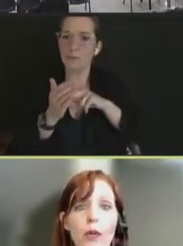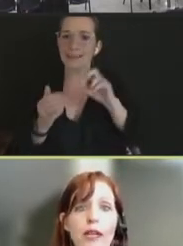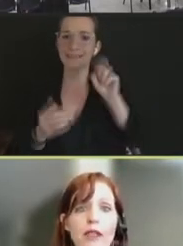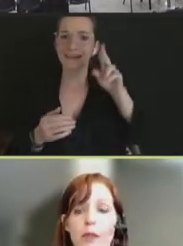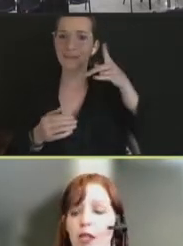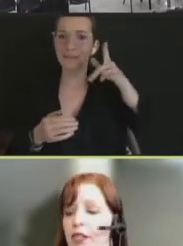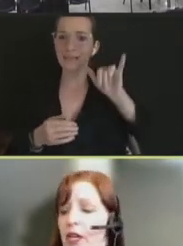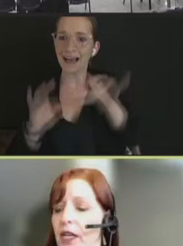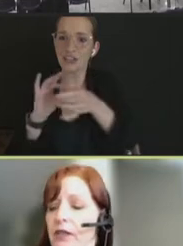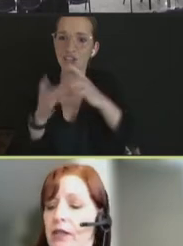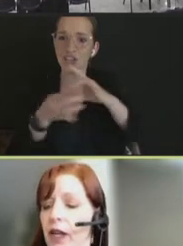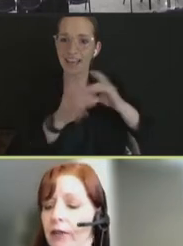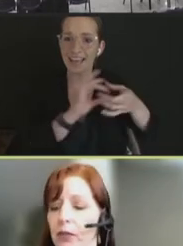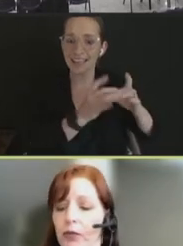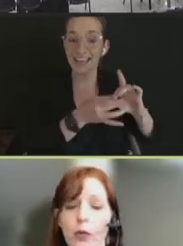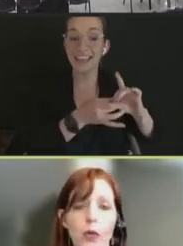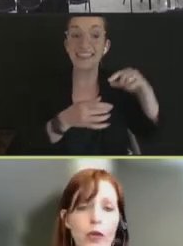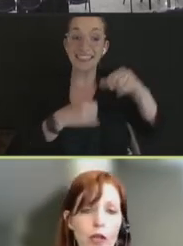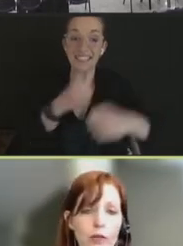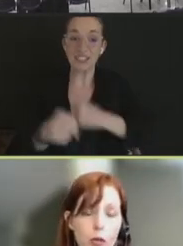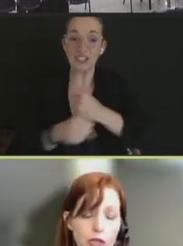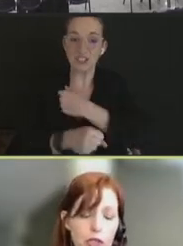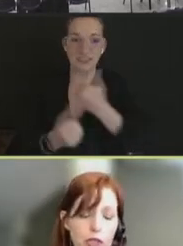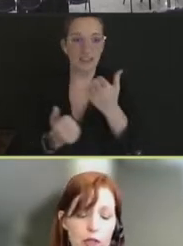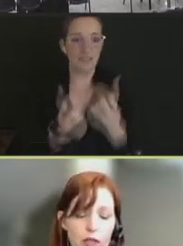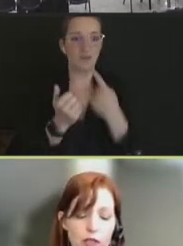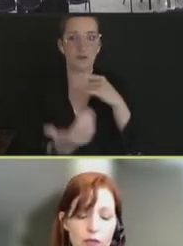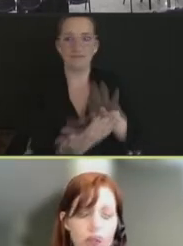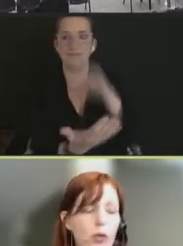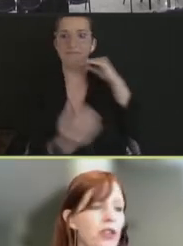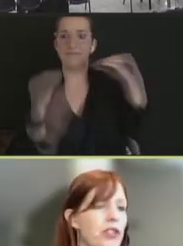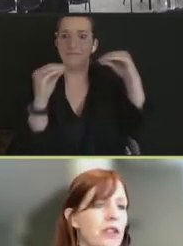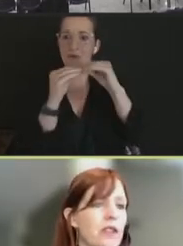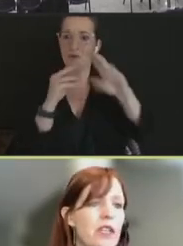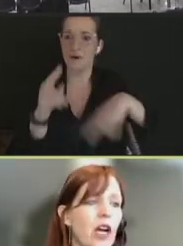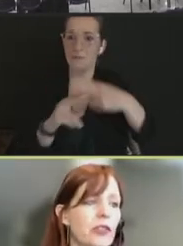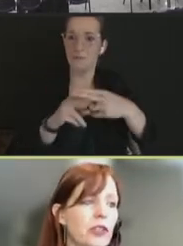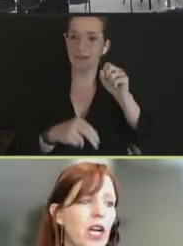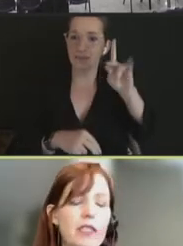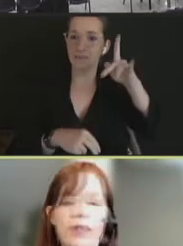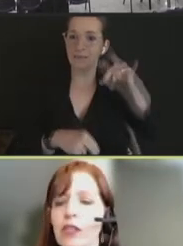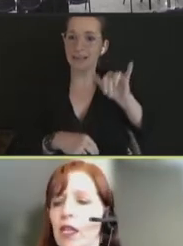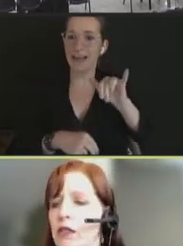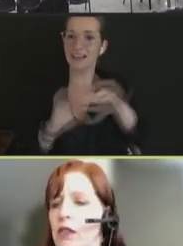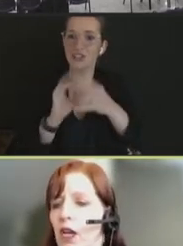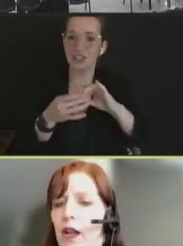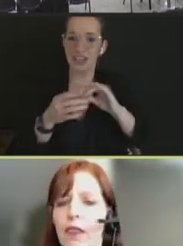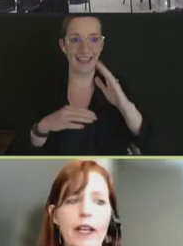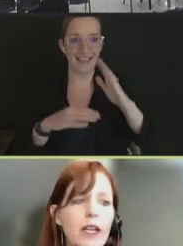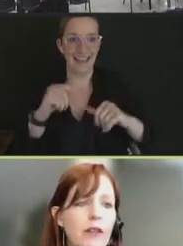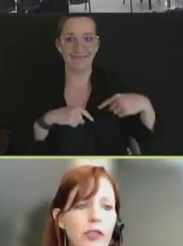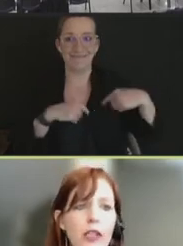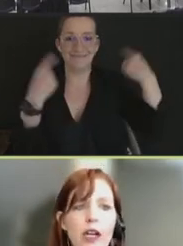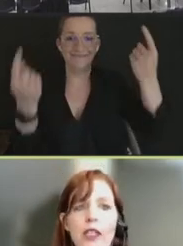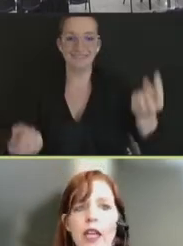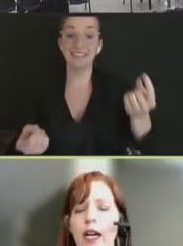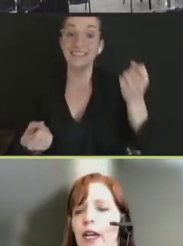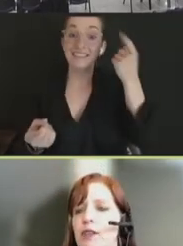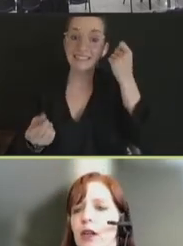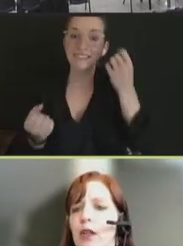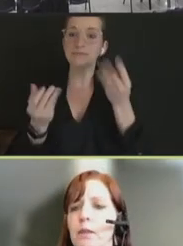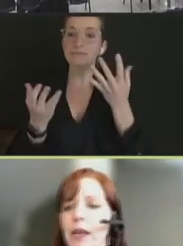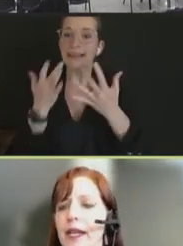know more about supply chains than ever before, unfortunately, because of shortages and other kinds of things. They govern our